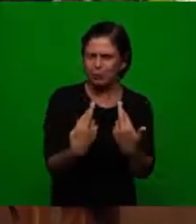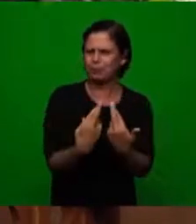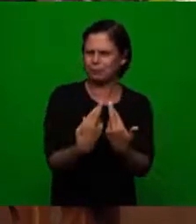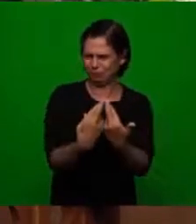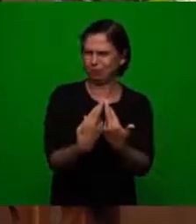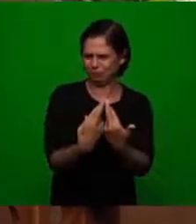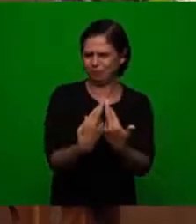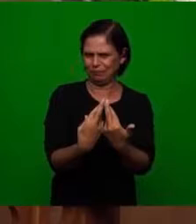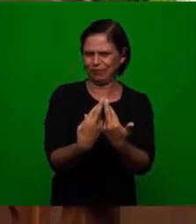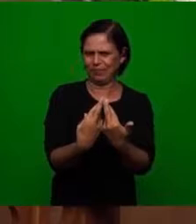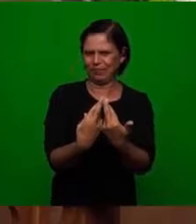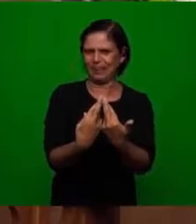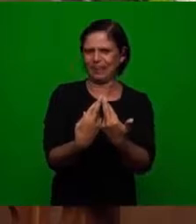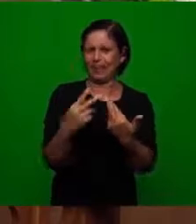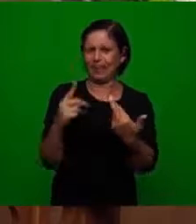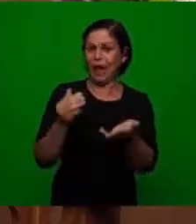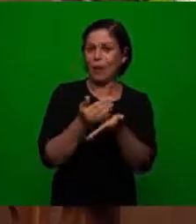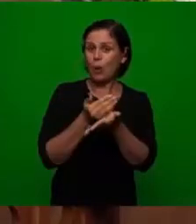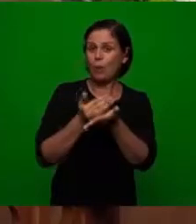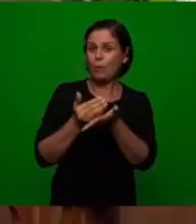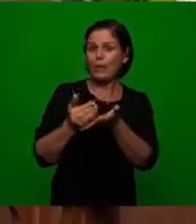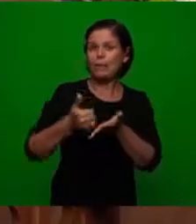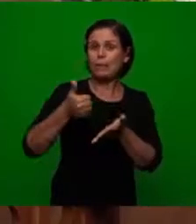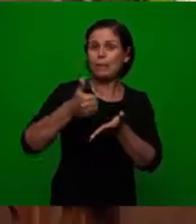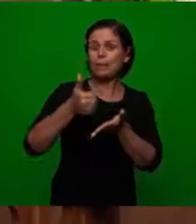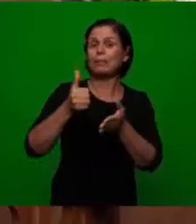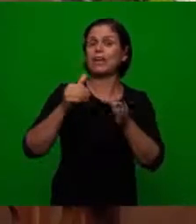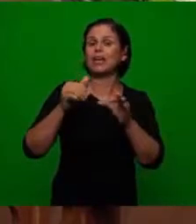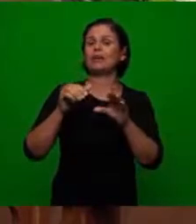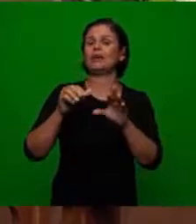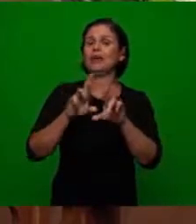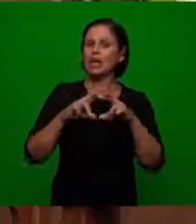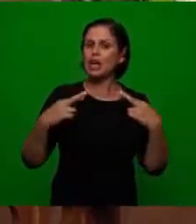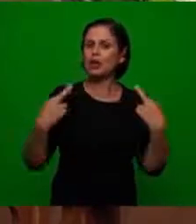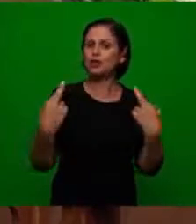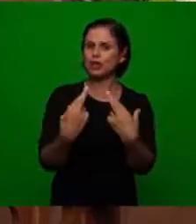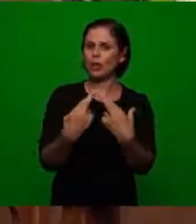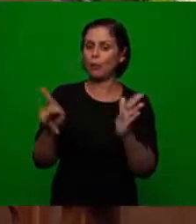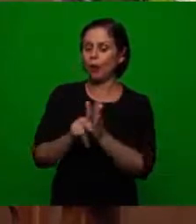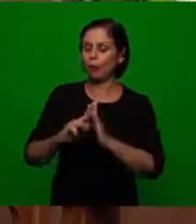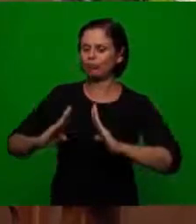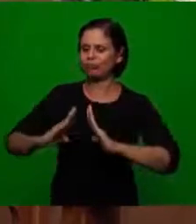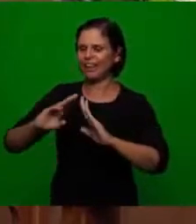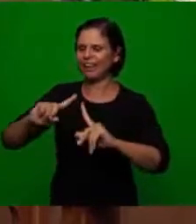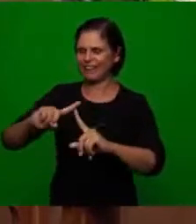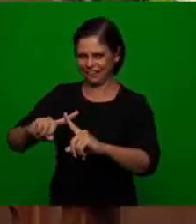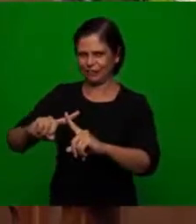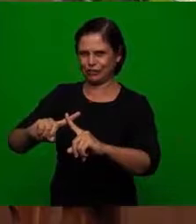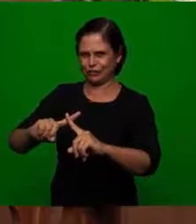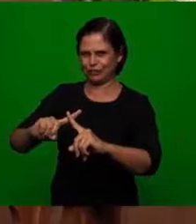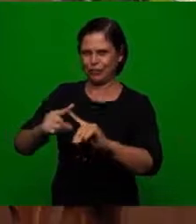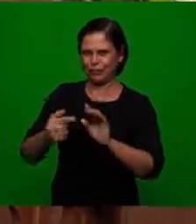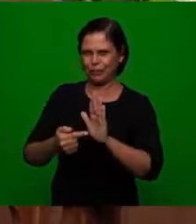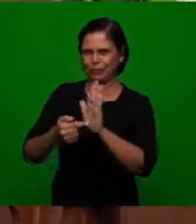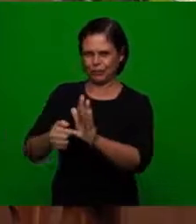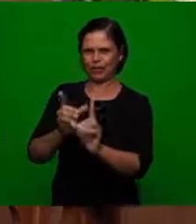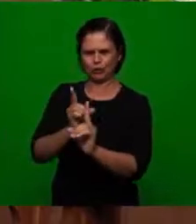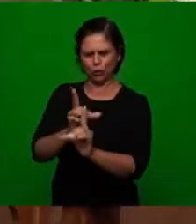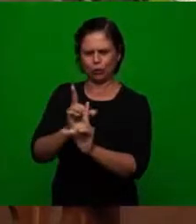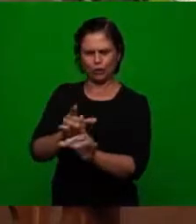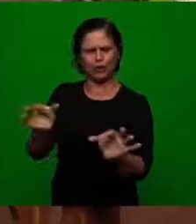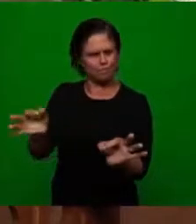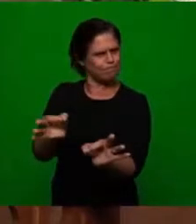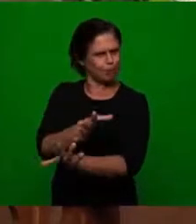of the Apostles when they inaugurate the first council of the church and the